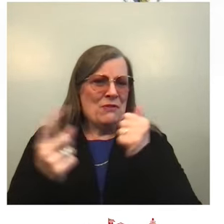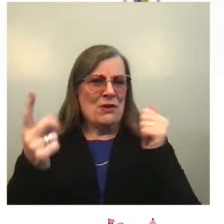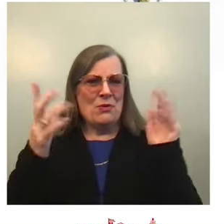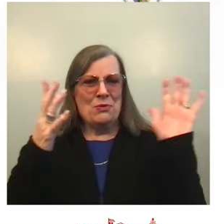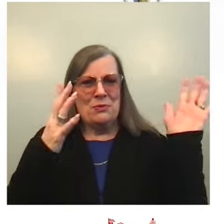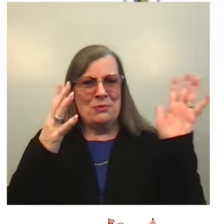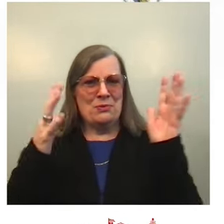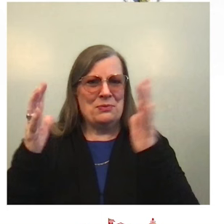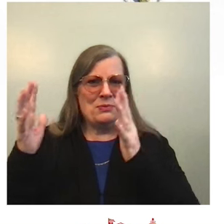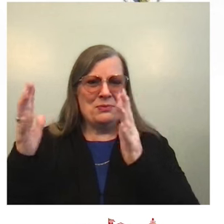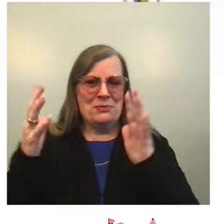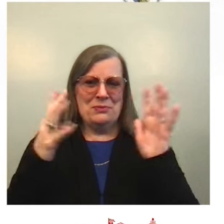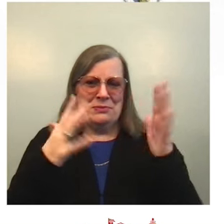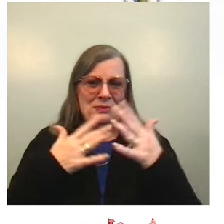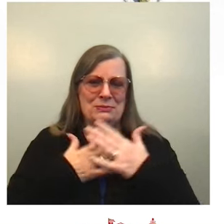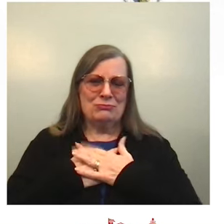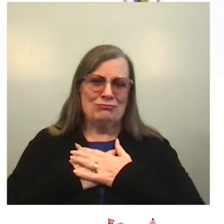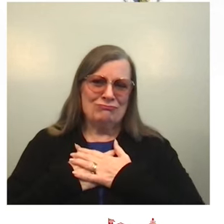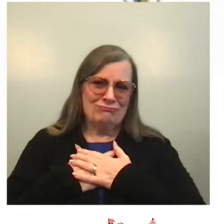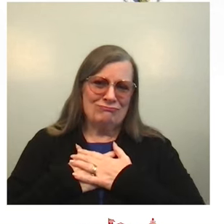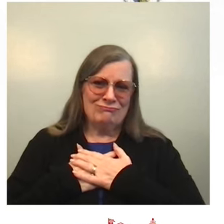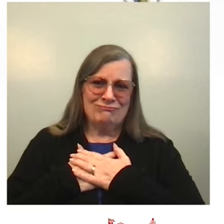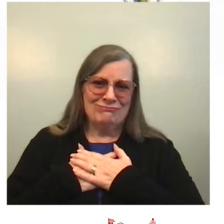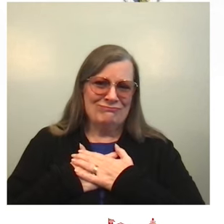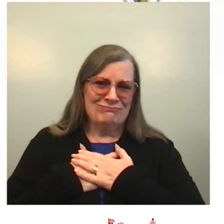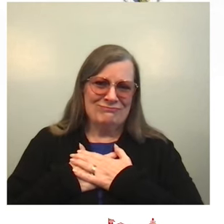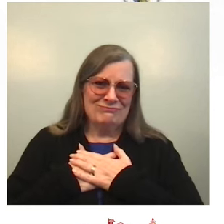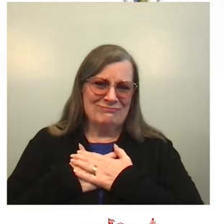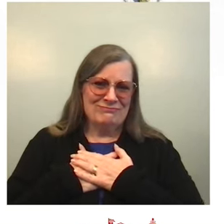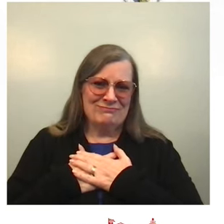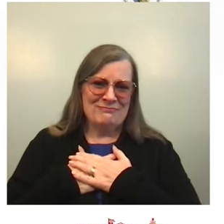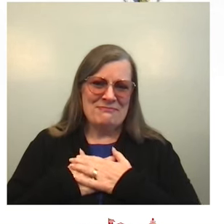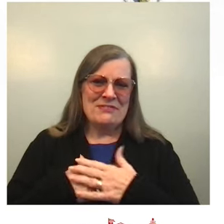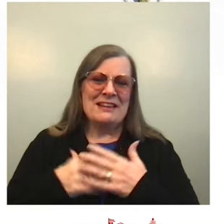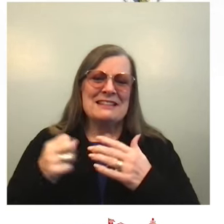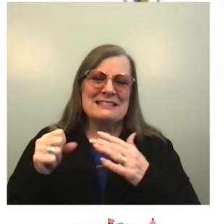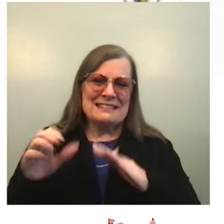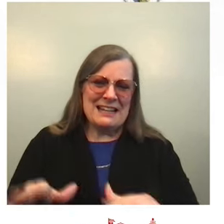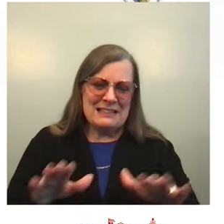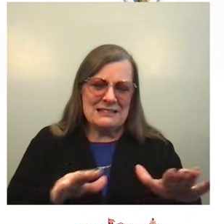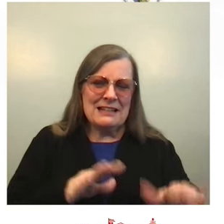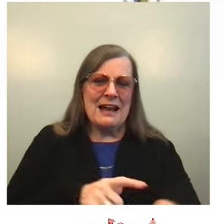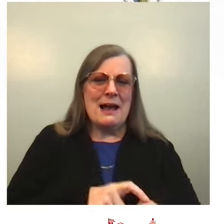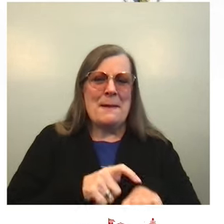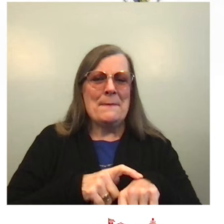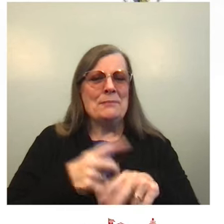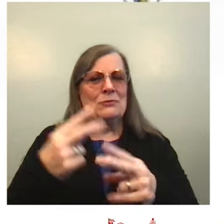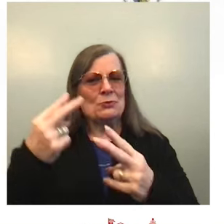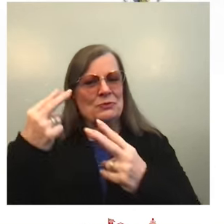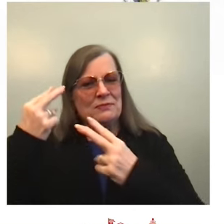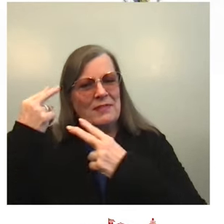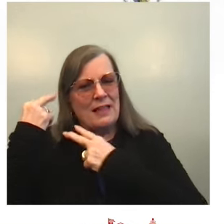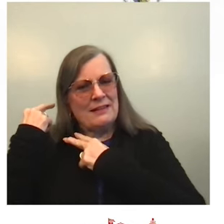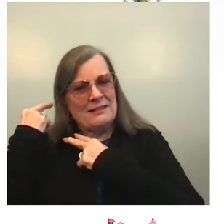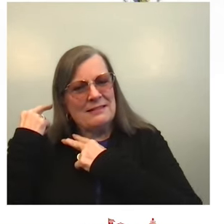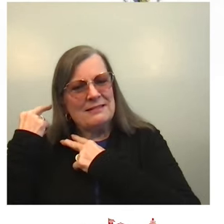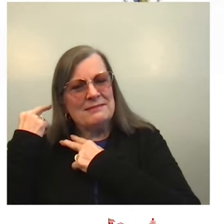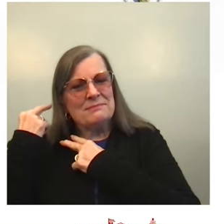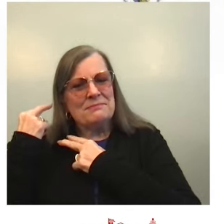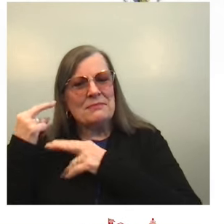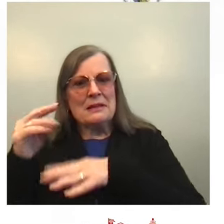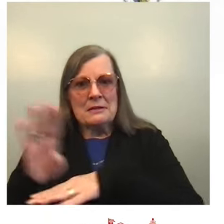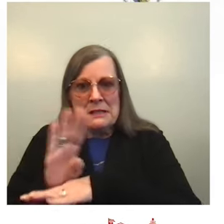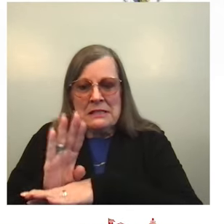The holidays offer a time for a reflection and a break from our hurried lives, a season to be